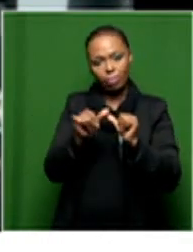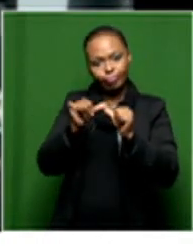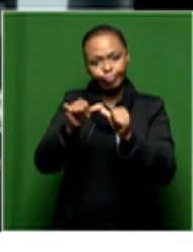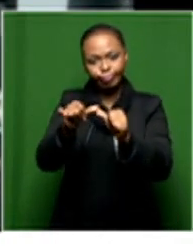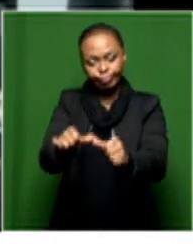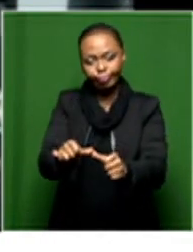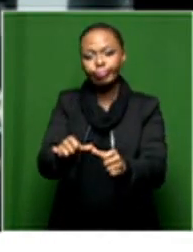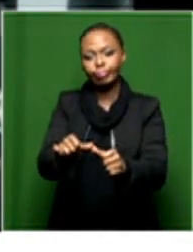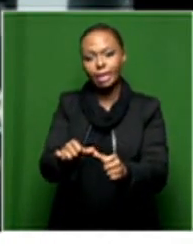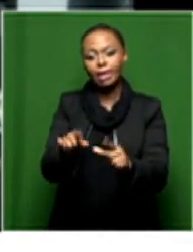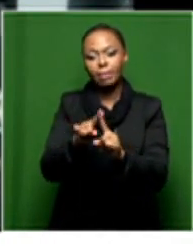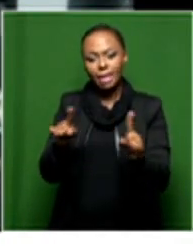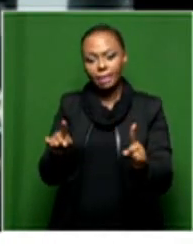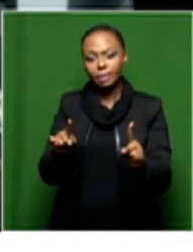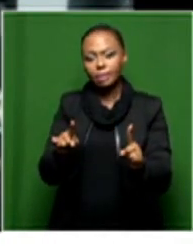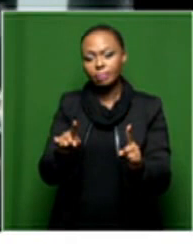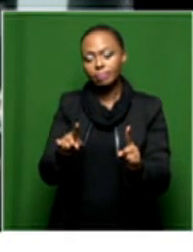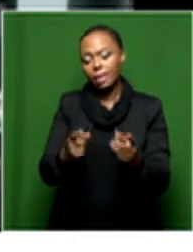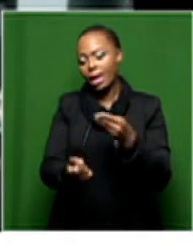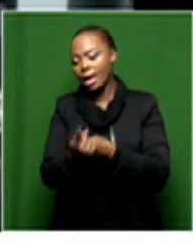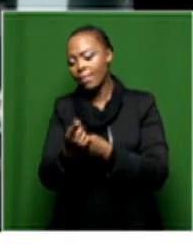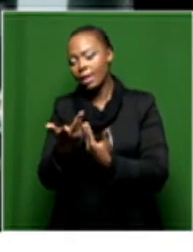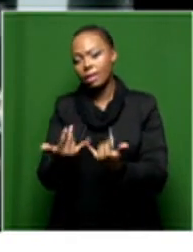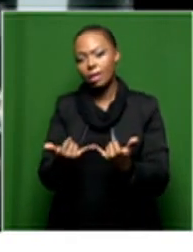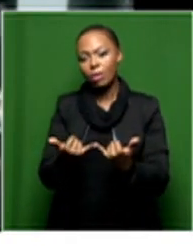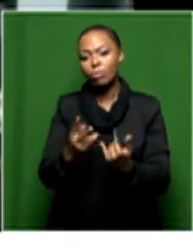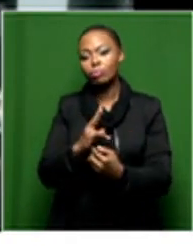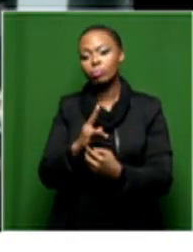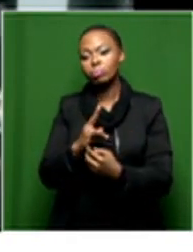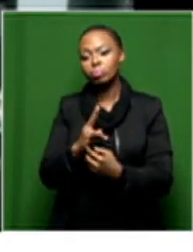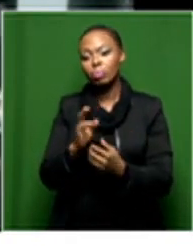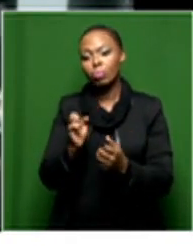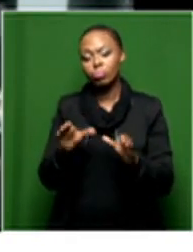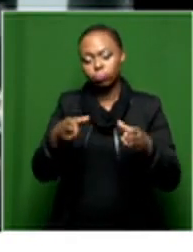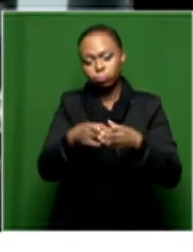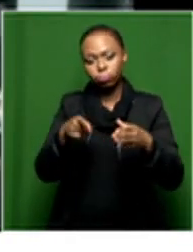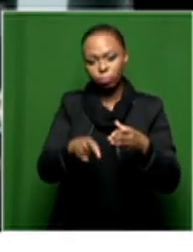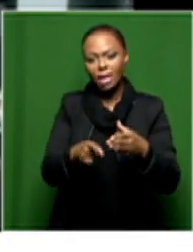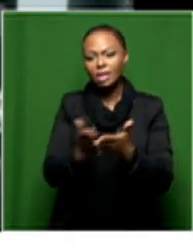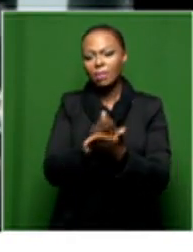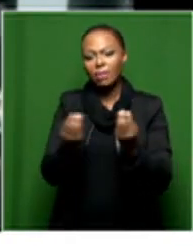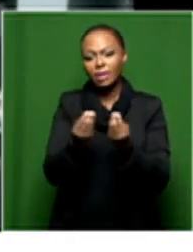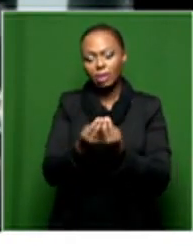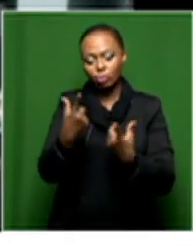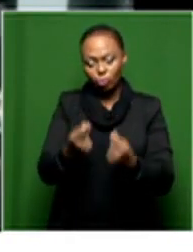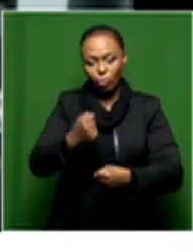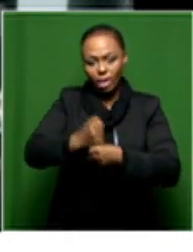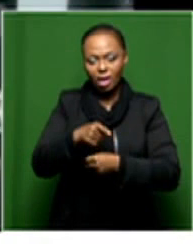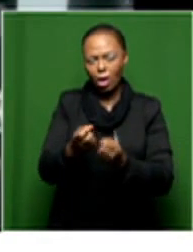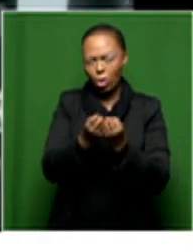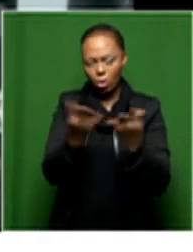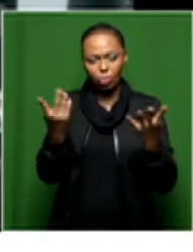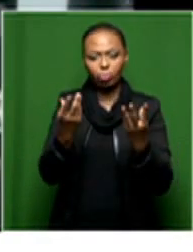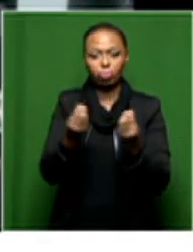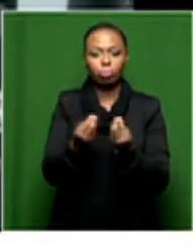it was only befitting to take Bodies Under Siege virtually of some of the things that we have been doing this year quite a lot,